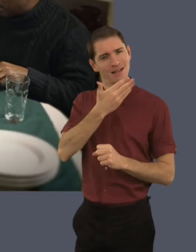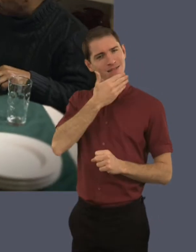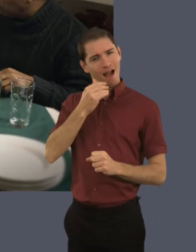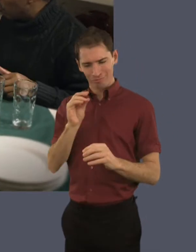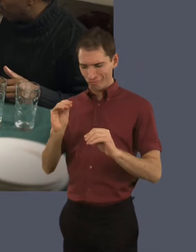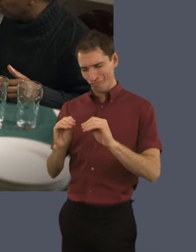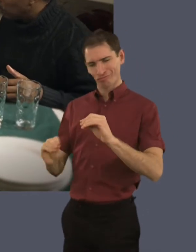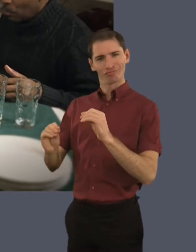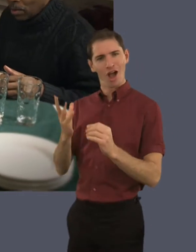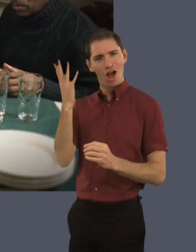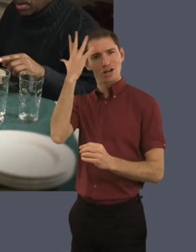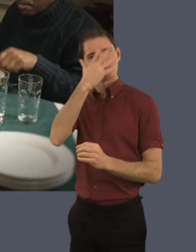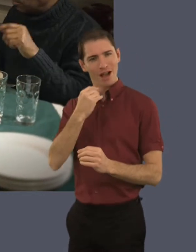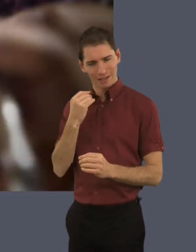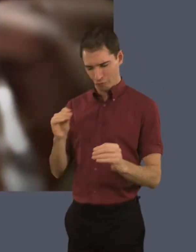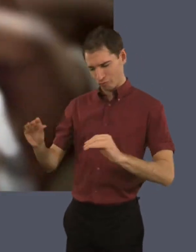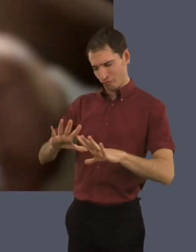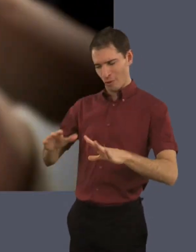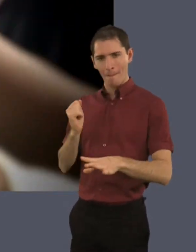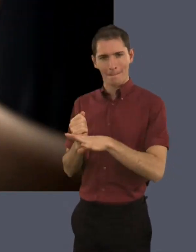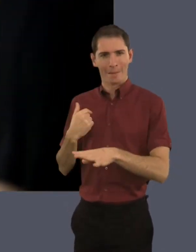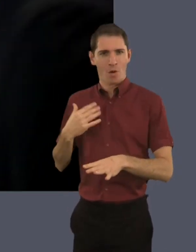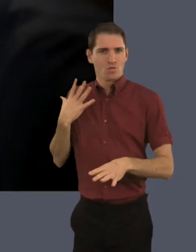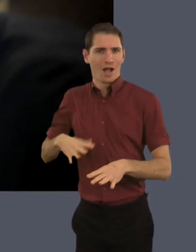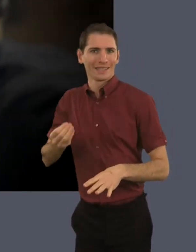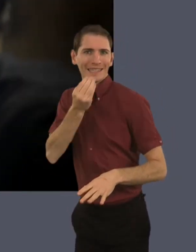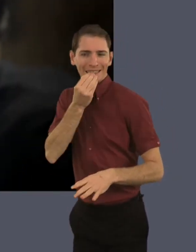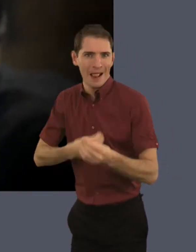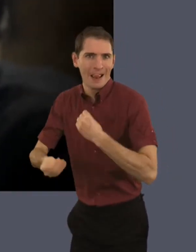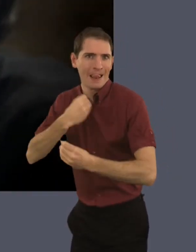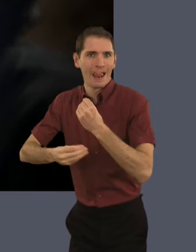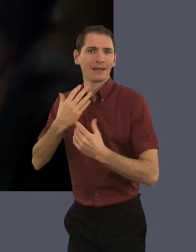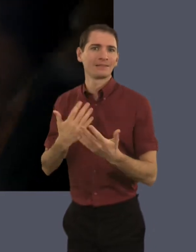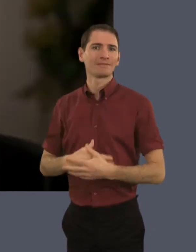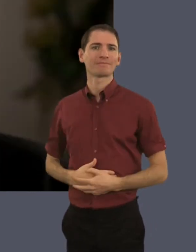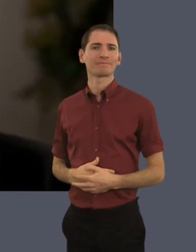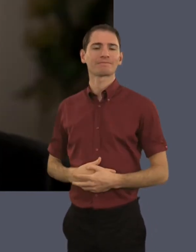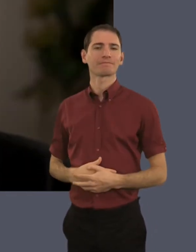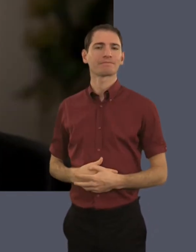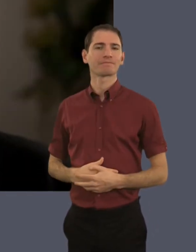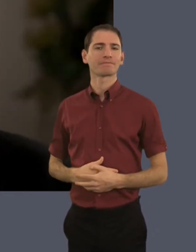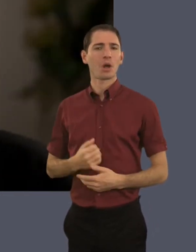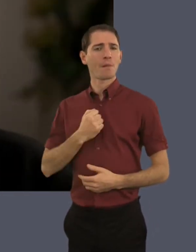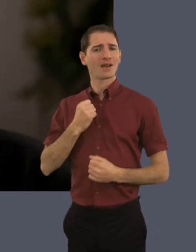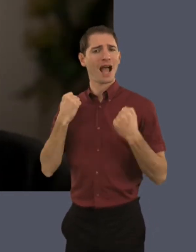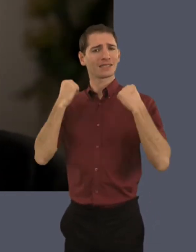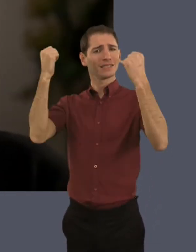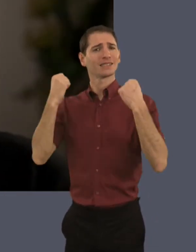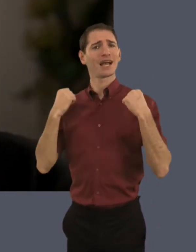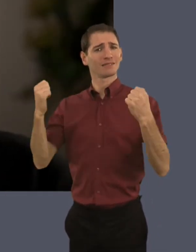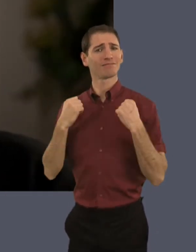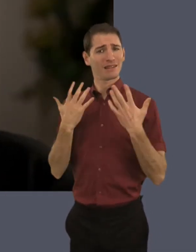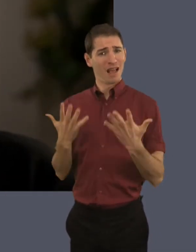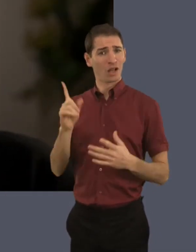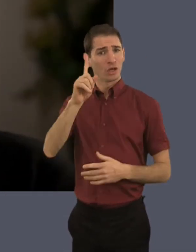And just making it look nice and make it attractive so that I want to eat it. Part of my, I